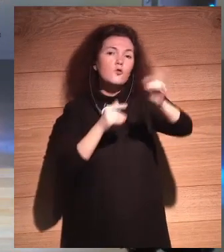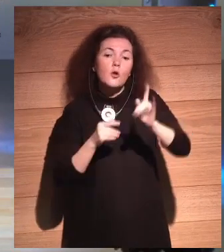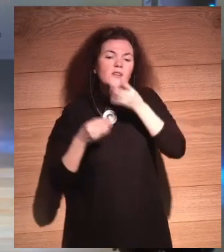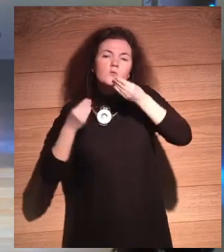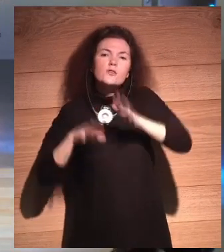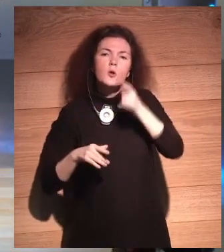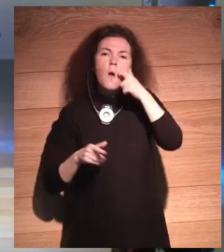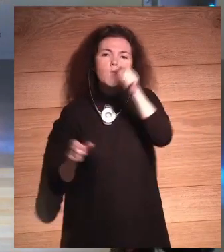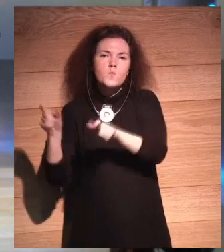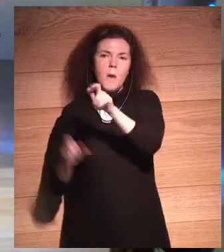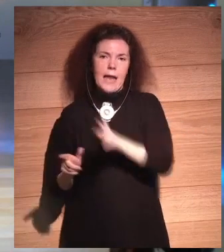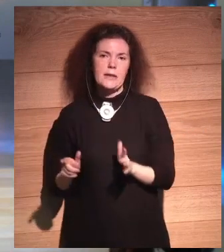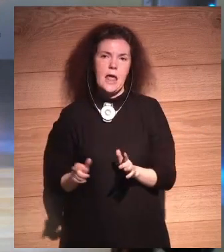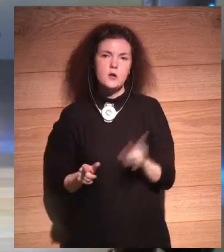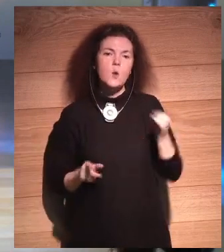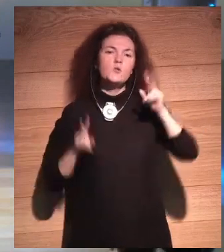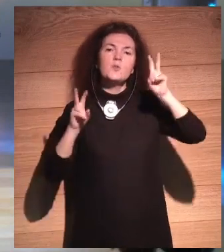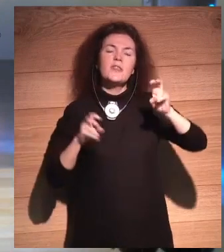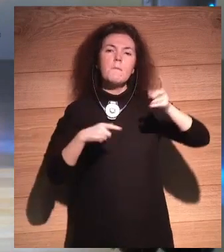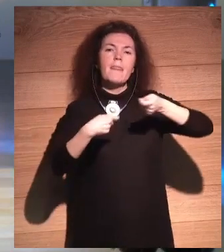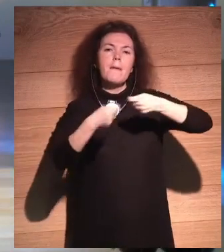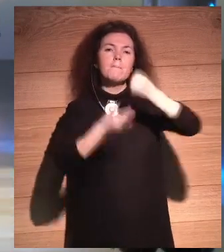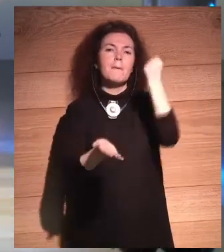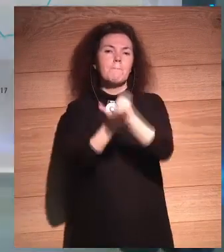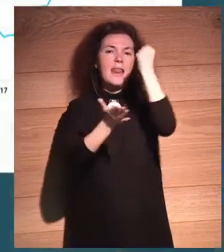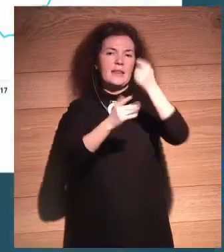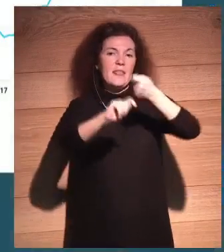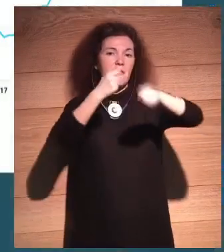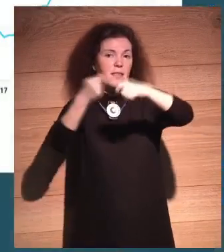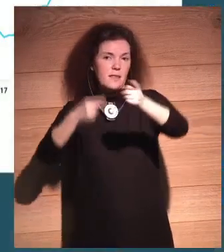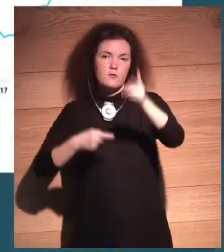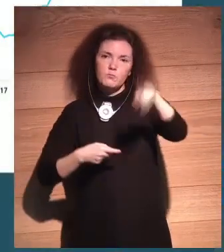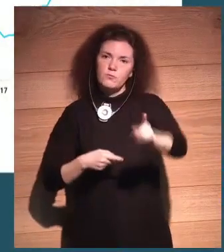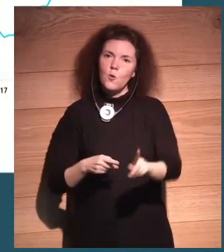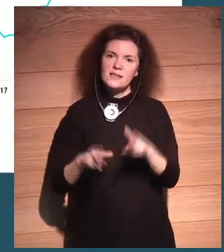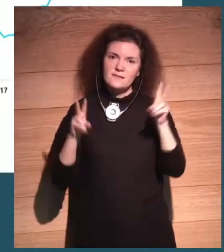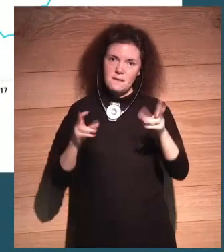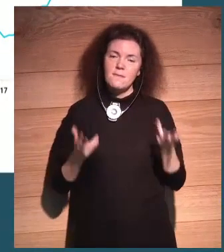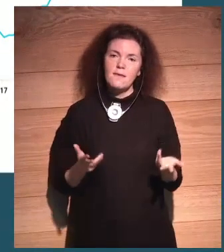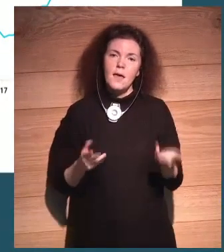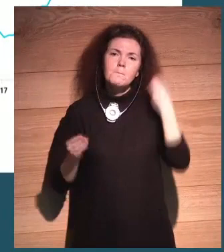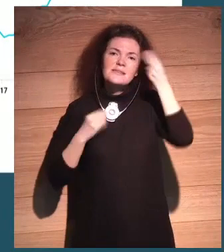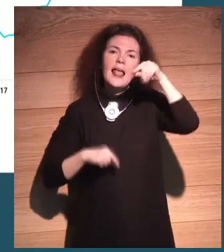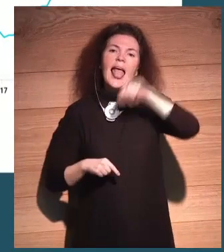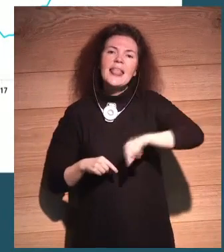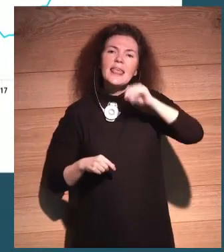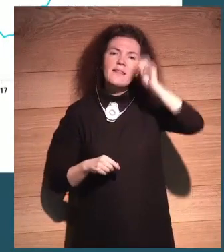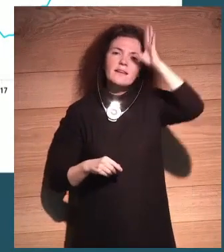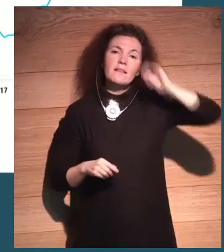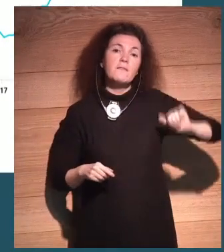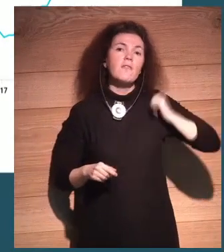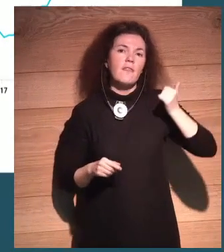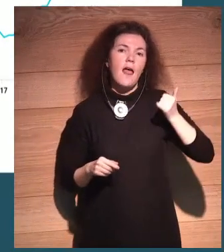sales, not a marketing pitch. Look at the discussion about AI and ethics exploding. Just a couple of days ago, Tim Berners-Lee